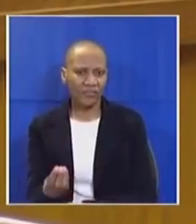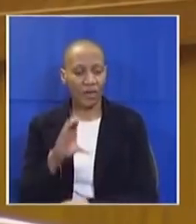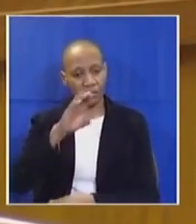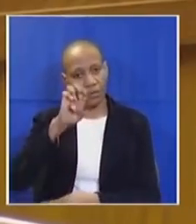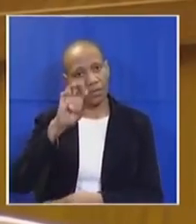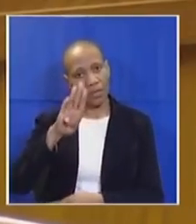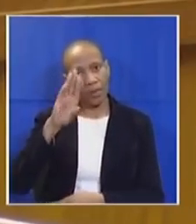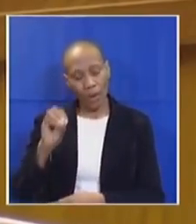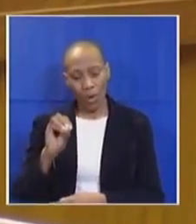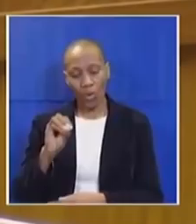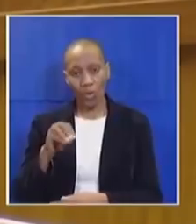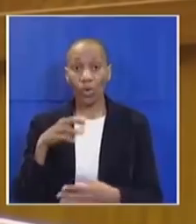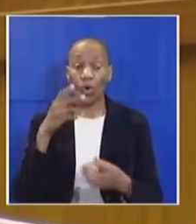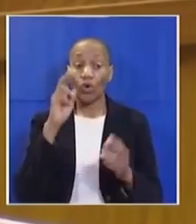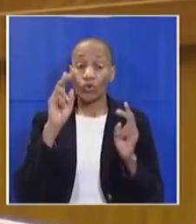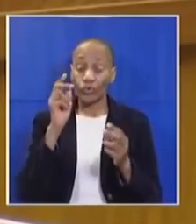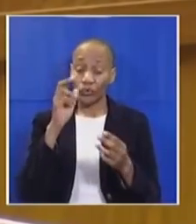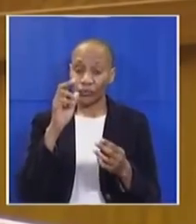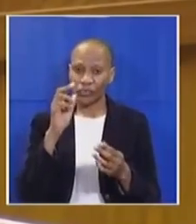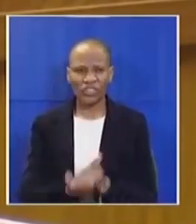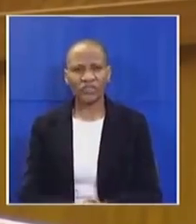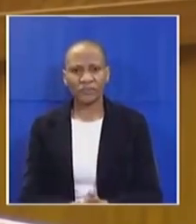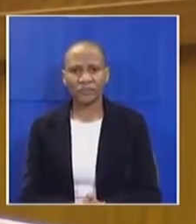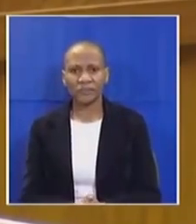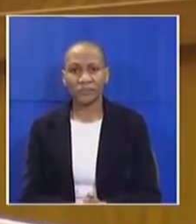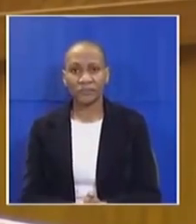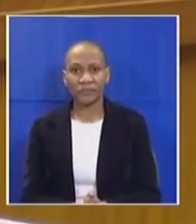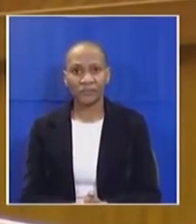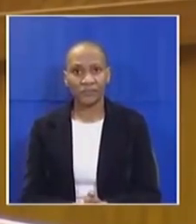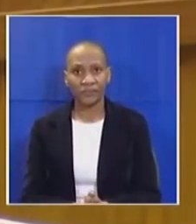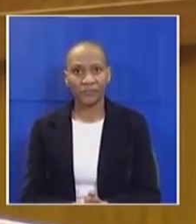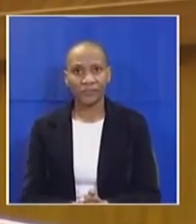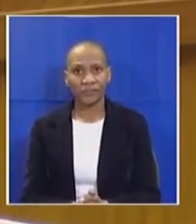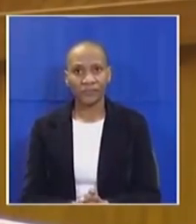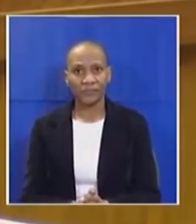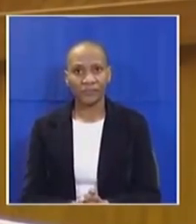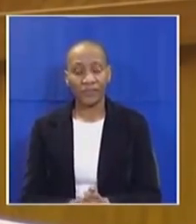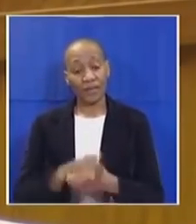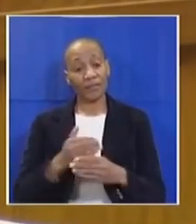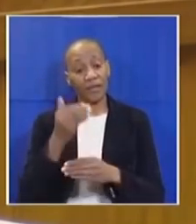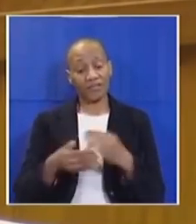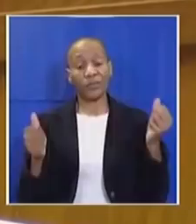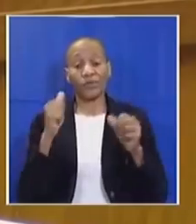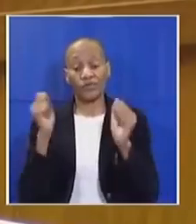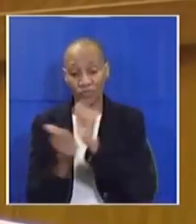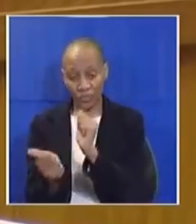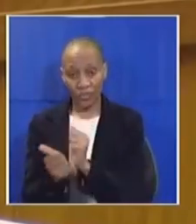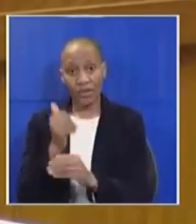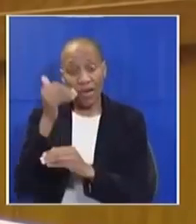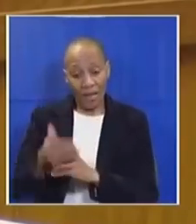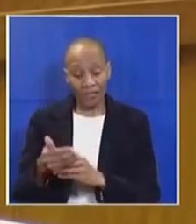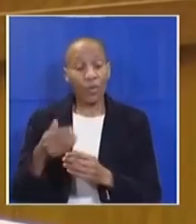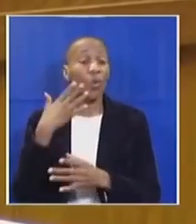A law student at Verst University spent 27 days in jail after being arrested and denied bail because of his activism during